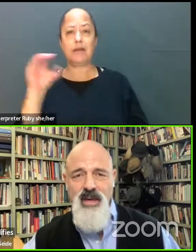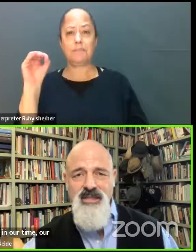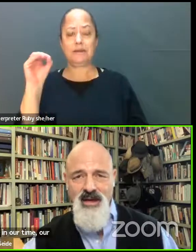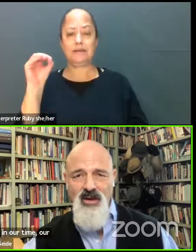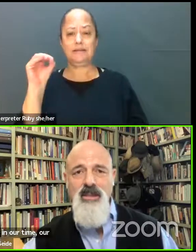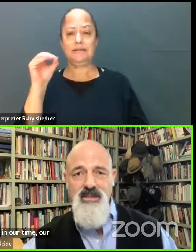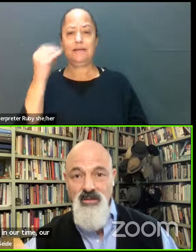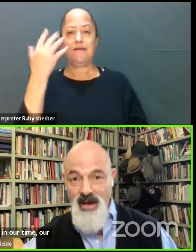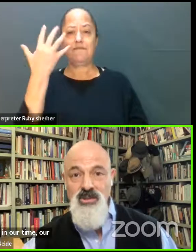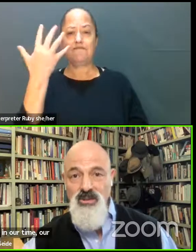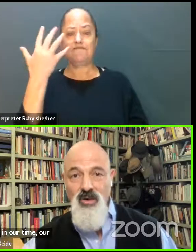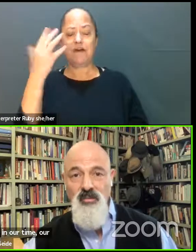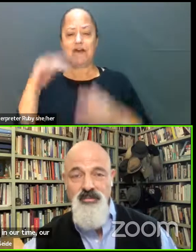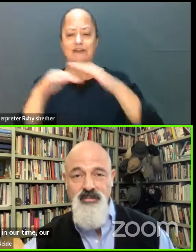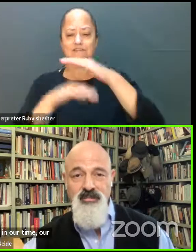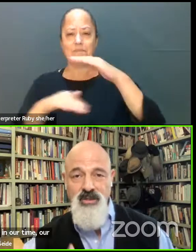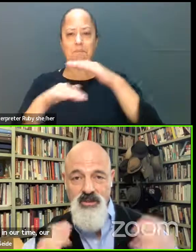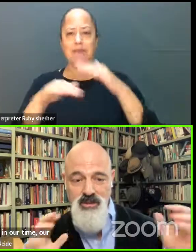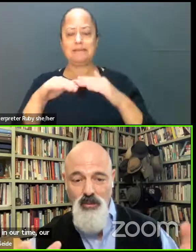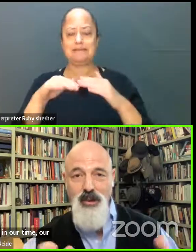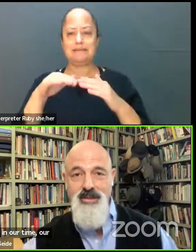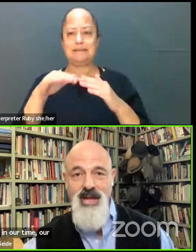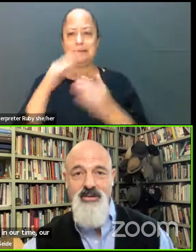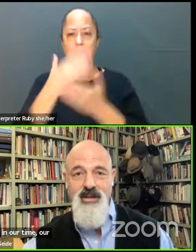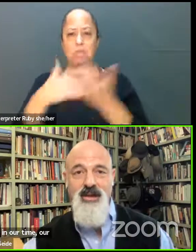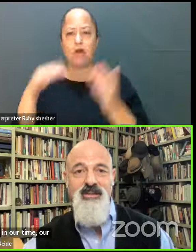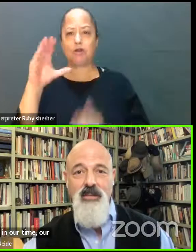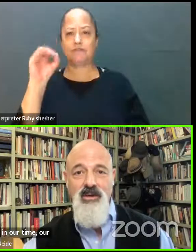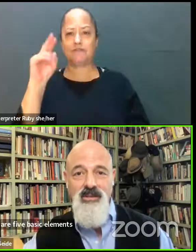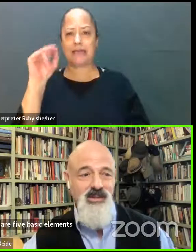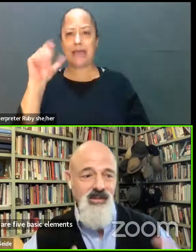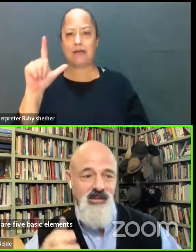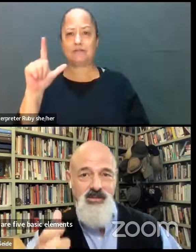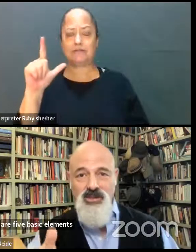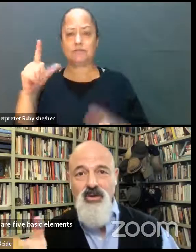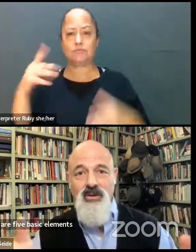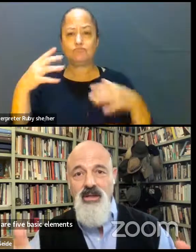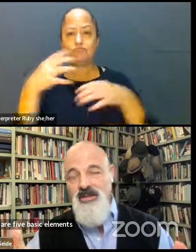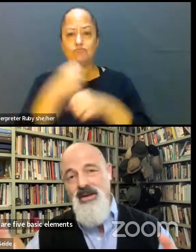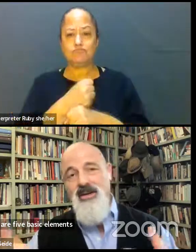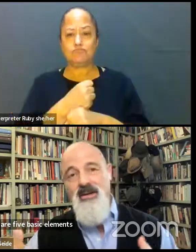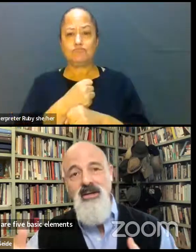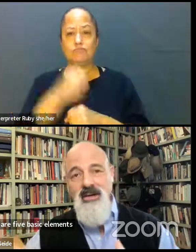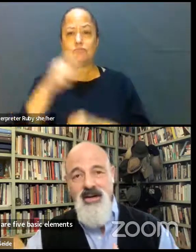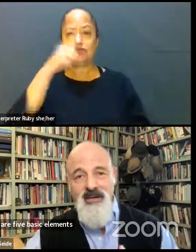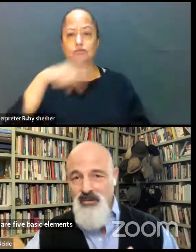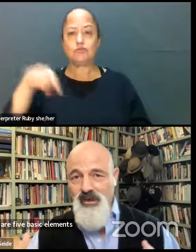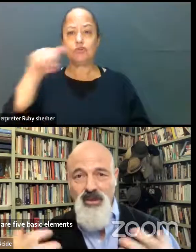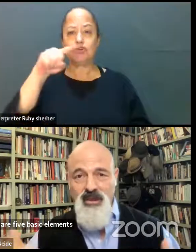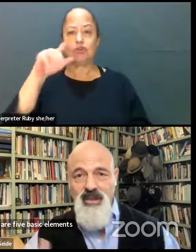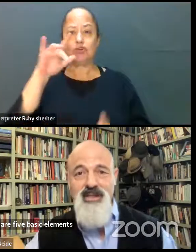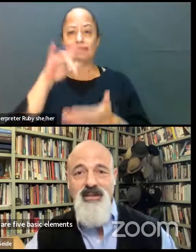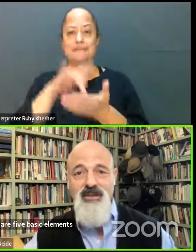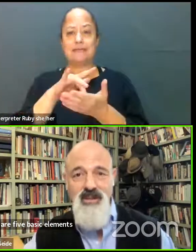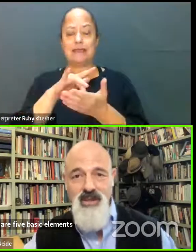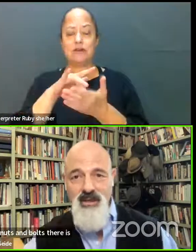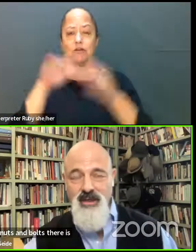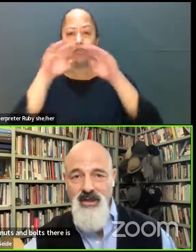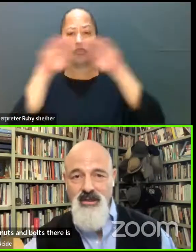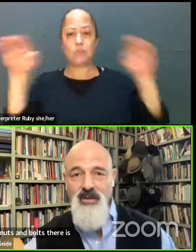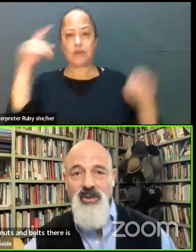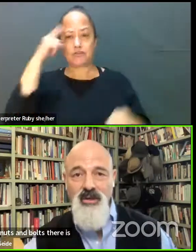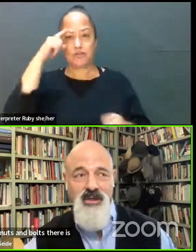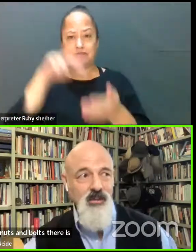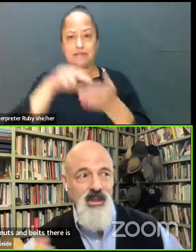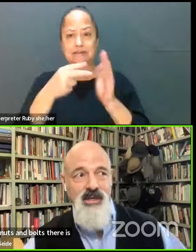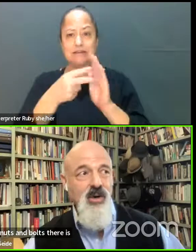five basic elements of counsel to just boil it down to the nuts and bolts. There's a circle and a center and a threshold and intentions and